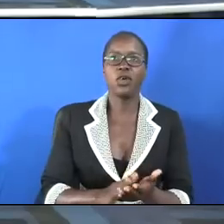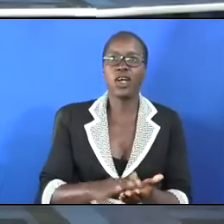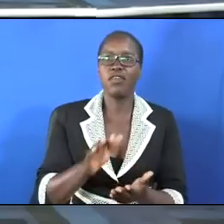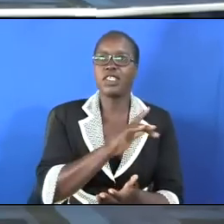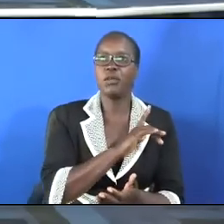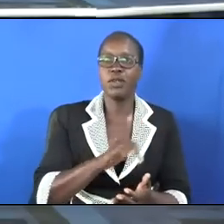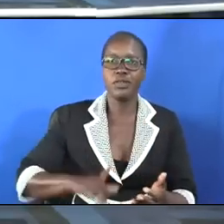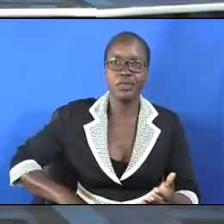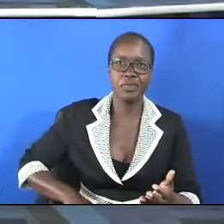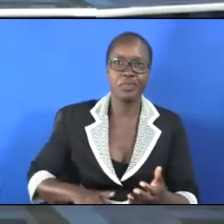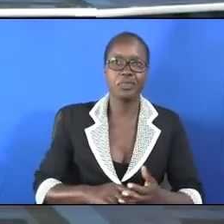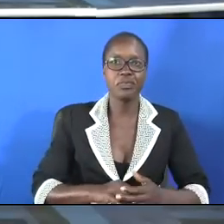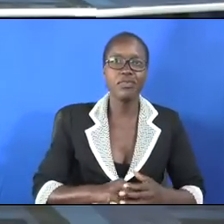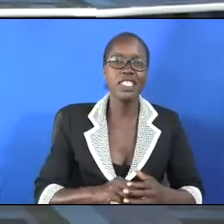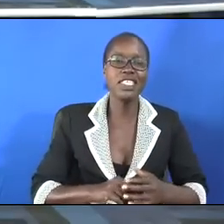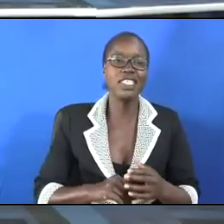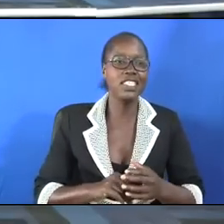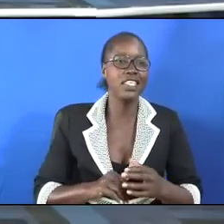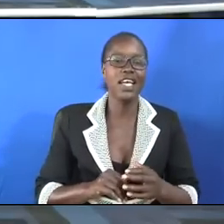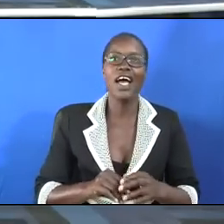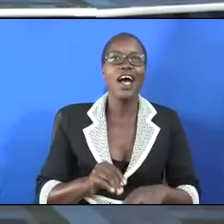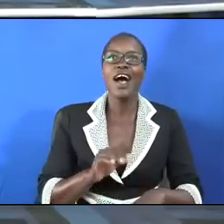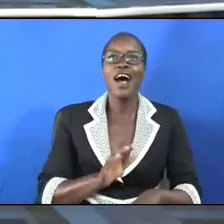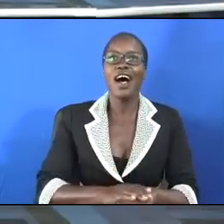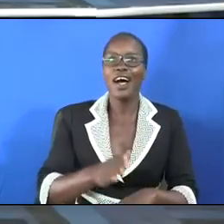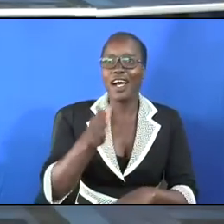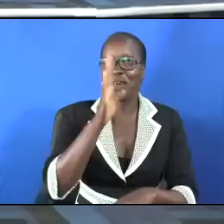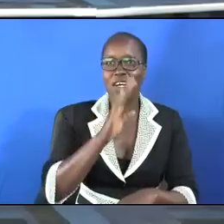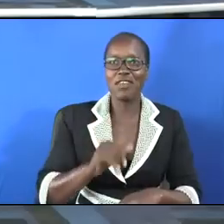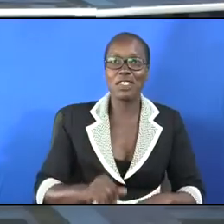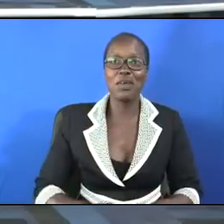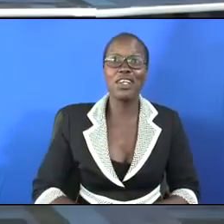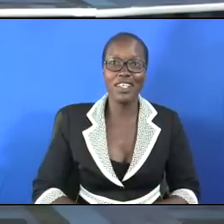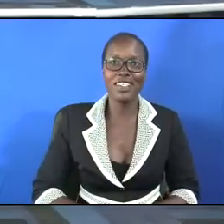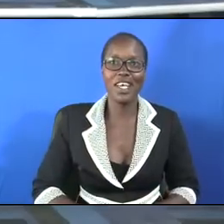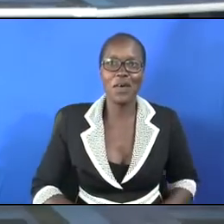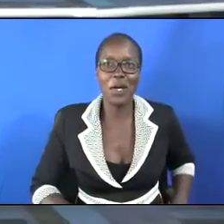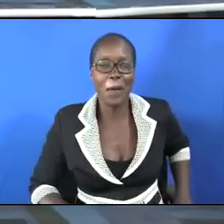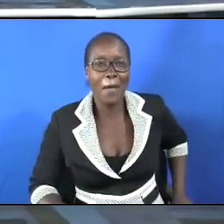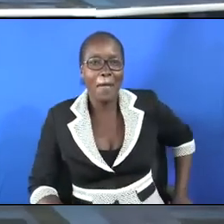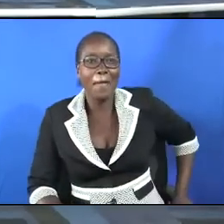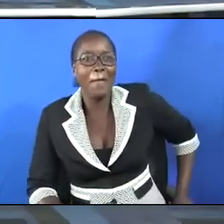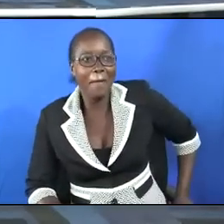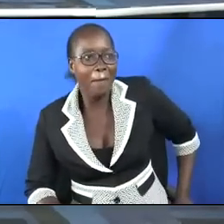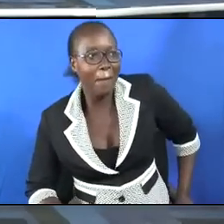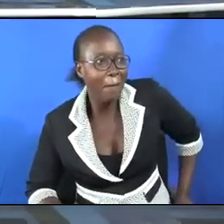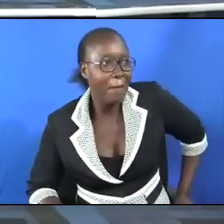Amen. God is good. And all the time.